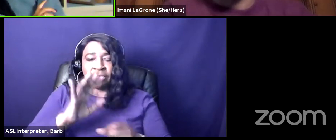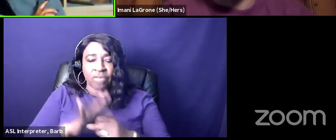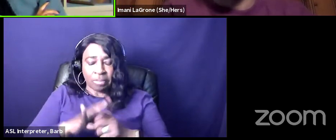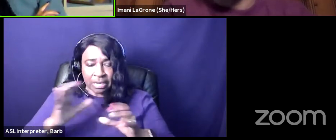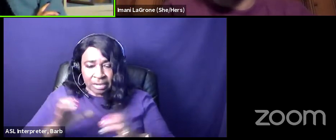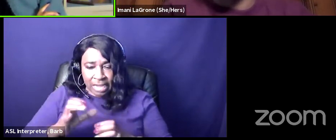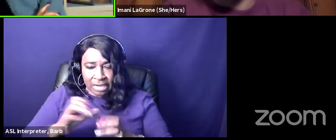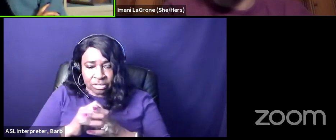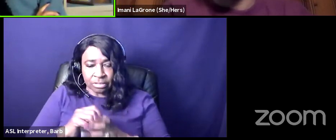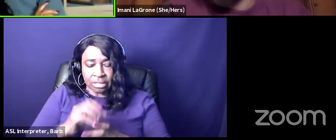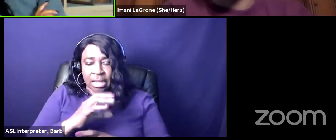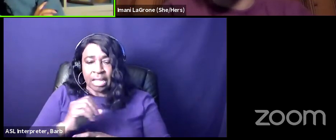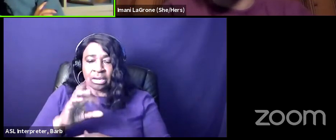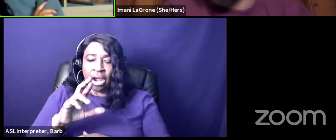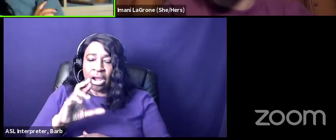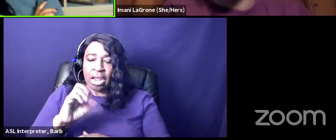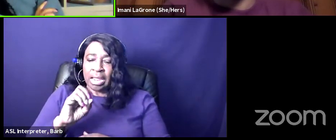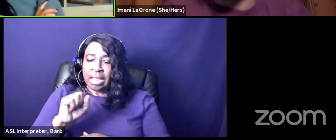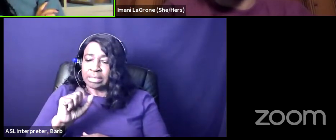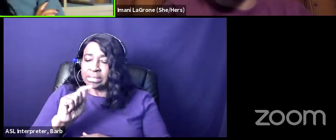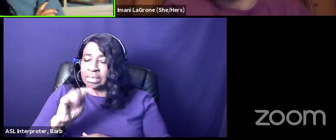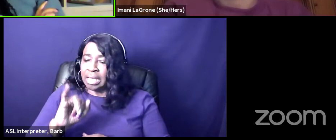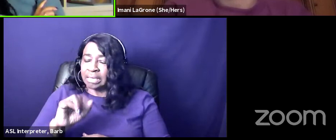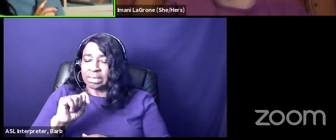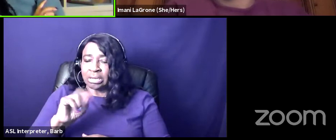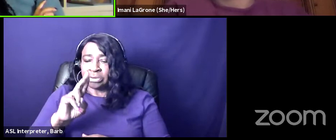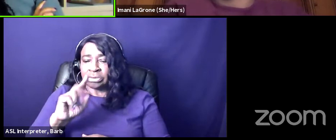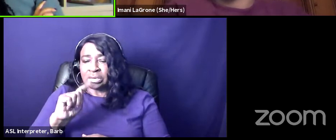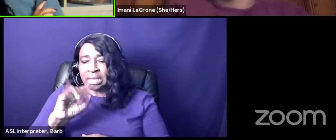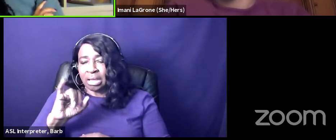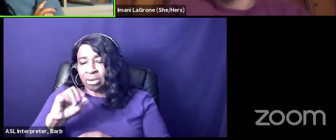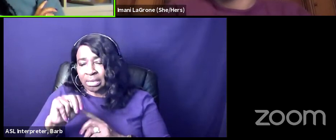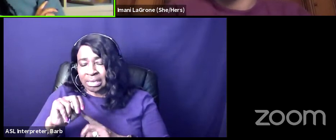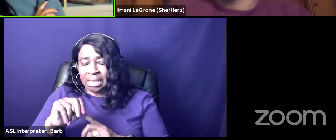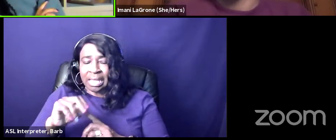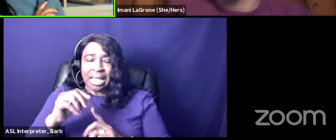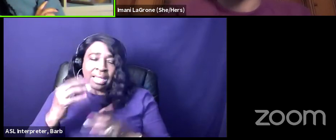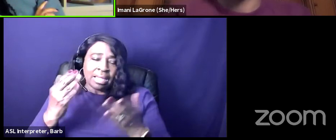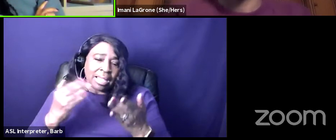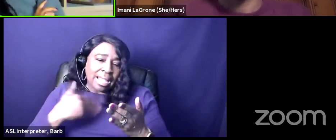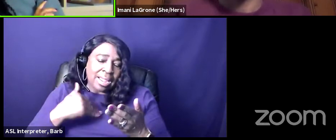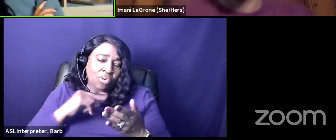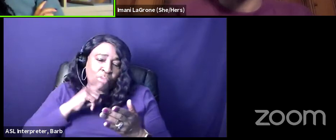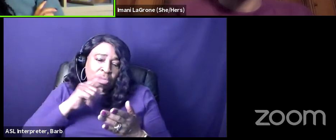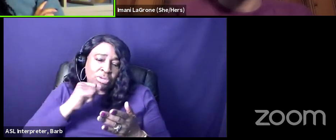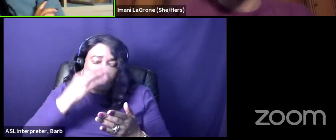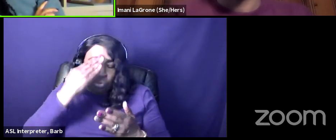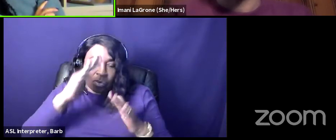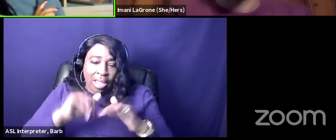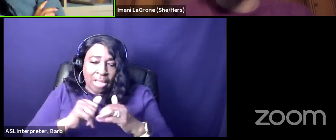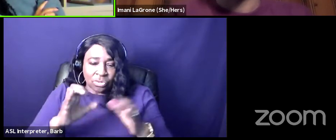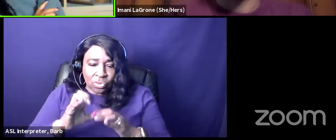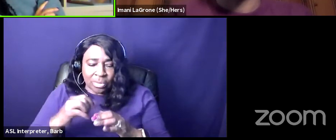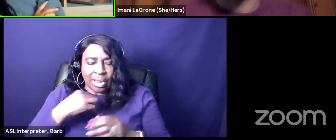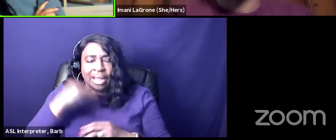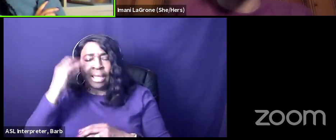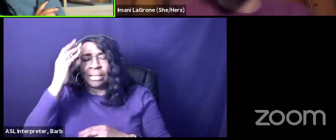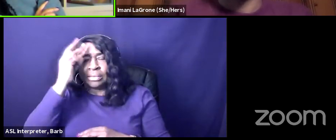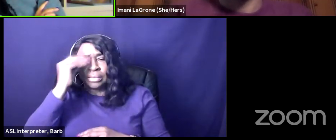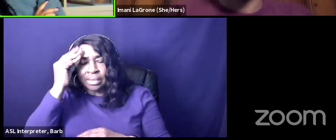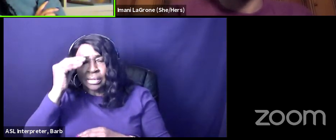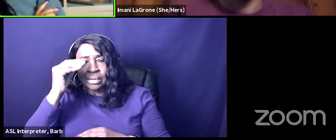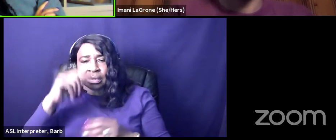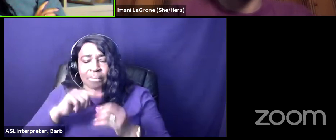be um but i don't know how to do that i genuinely don't um and i think about it a lot uh